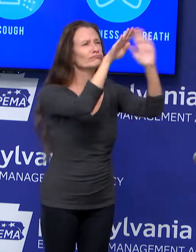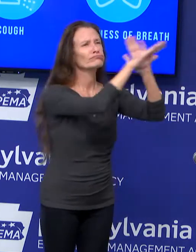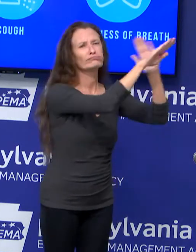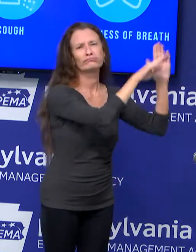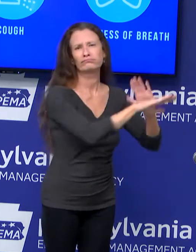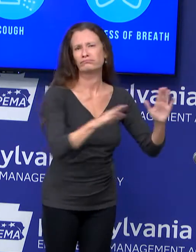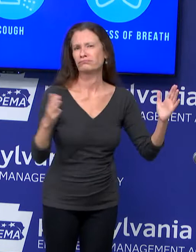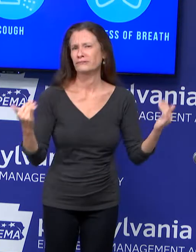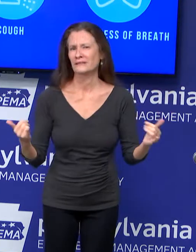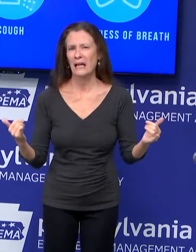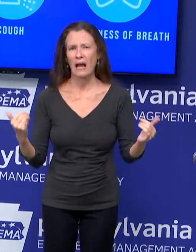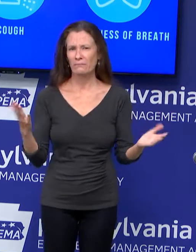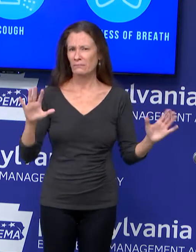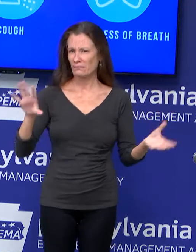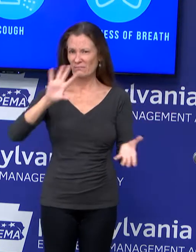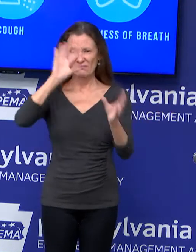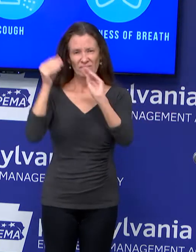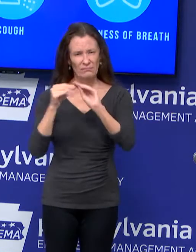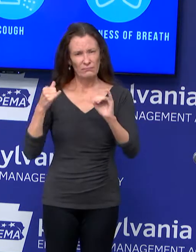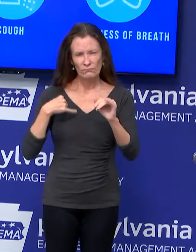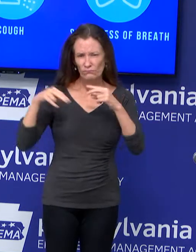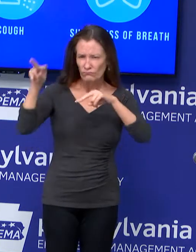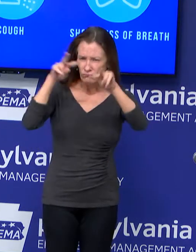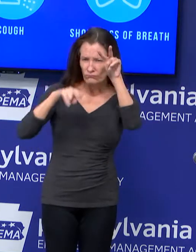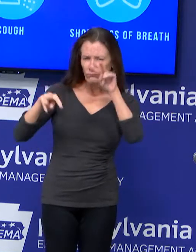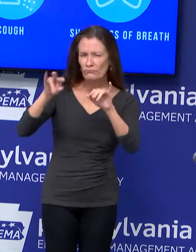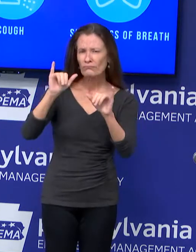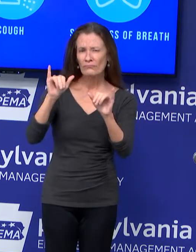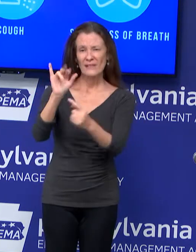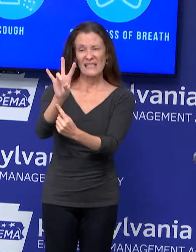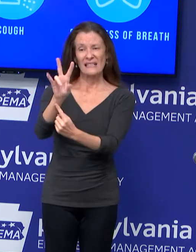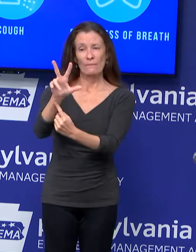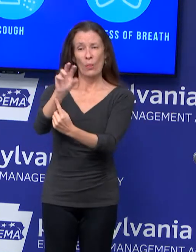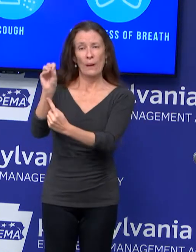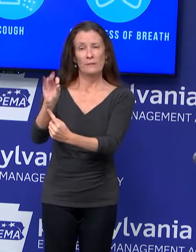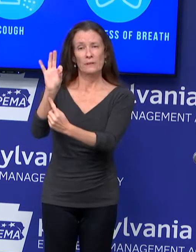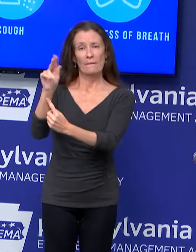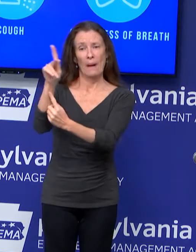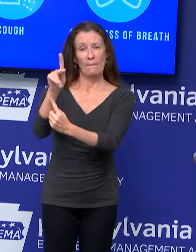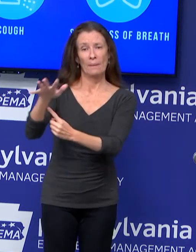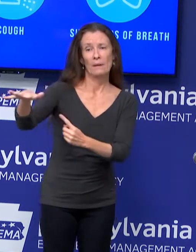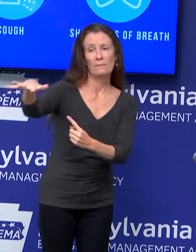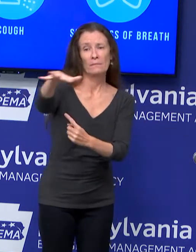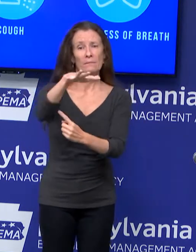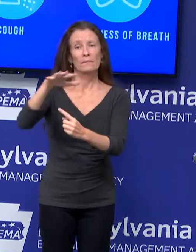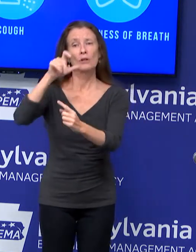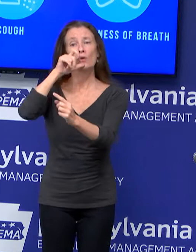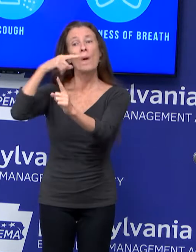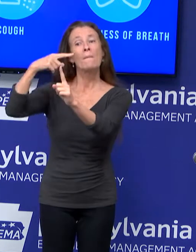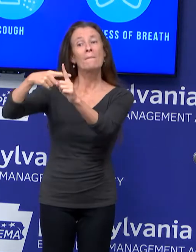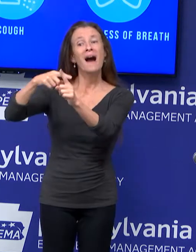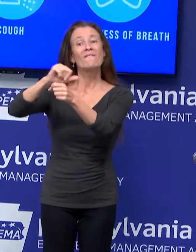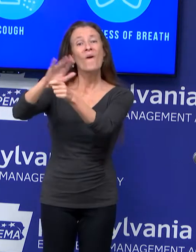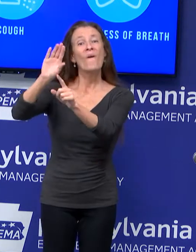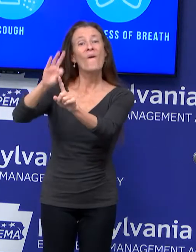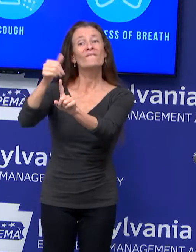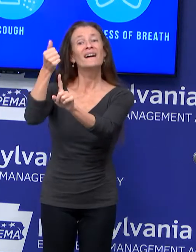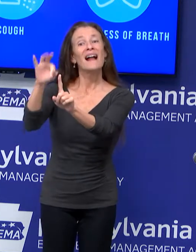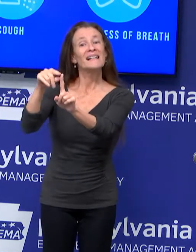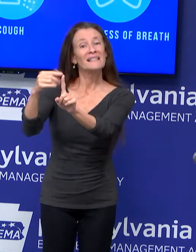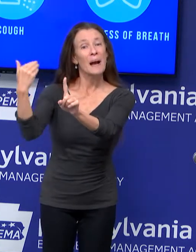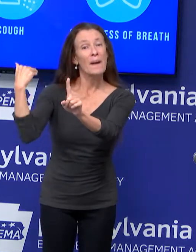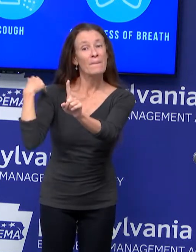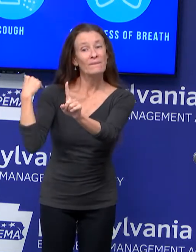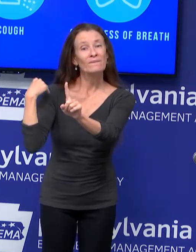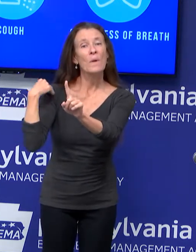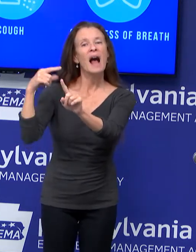meaning that it has been more than 30 days past the patient's positive test or onset of symptoms. That